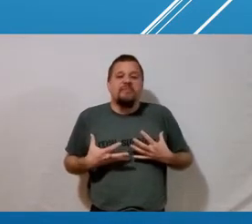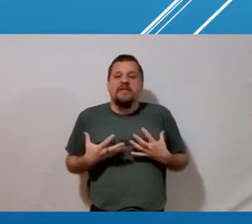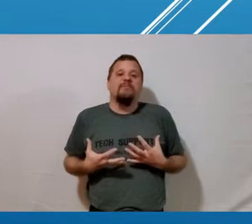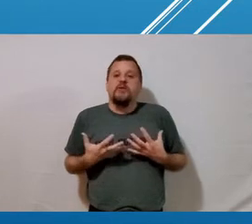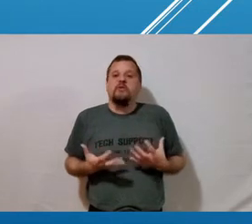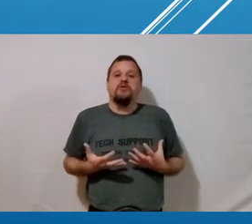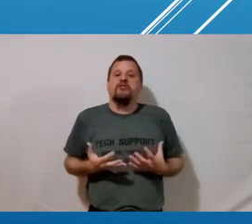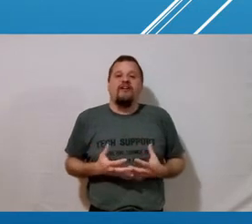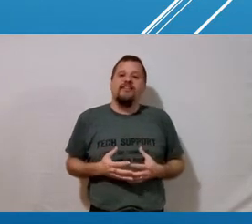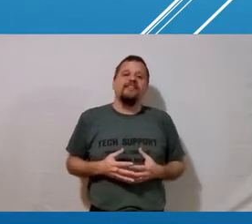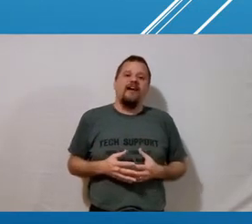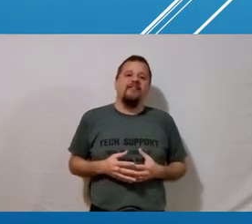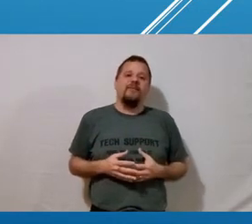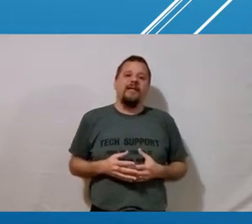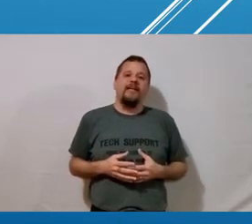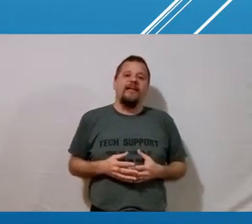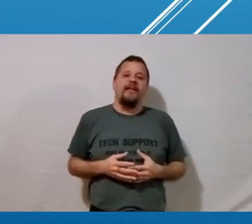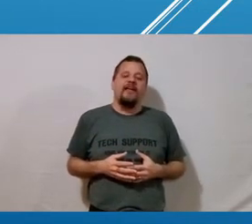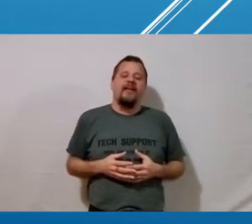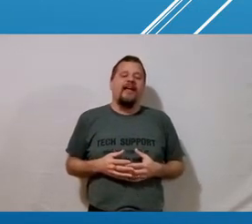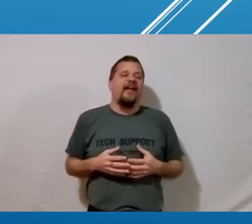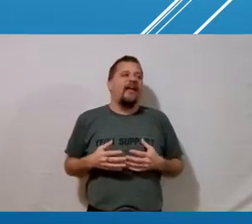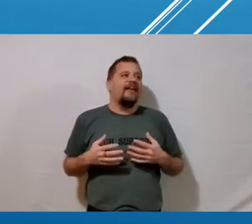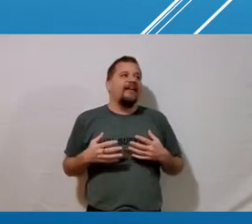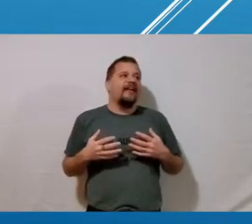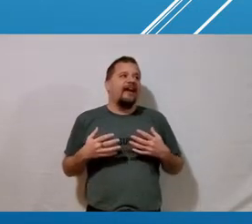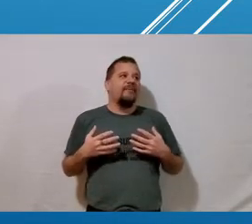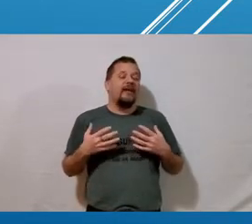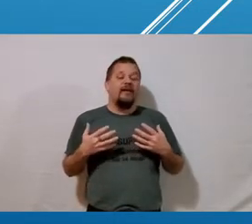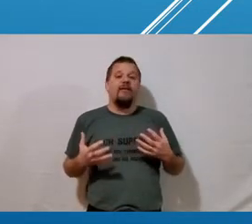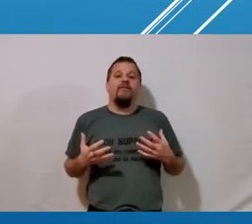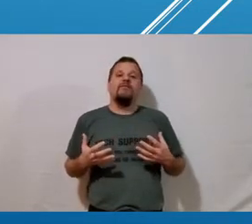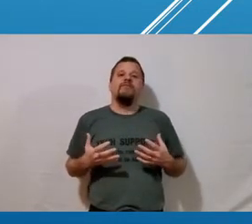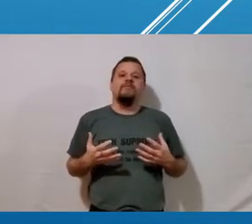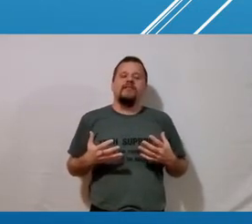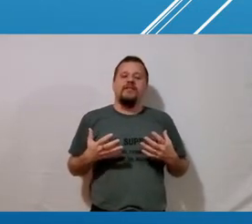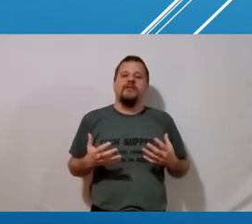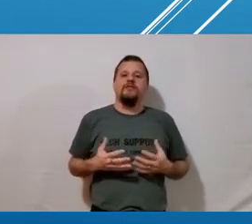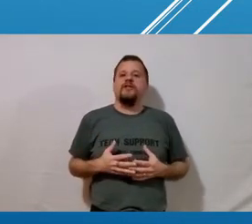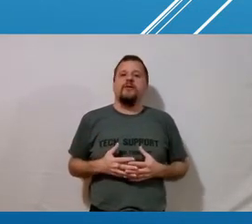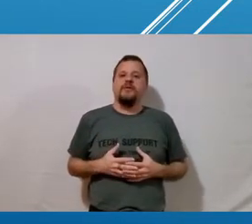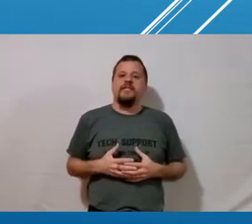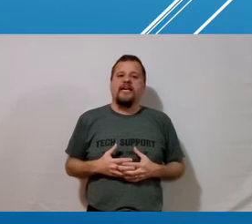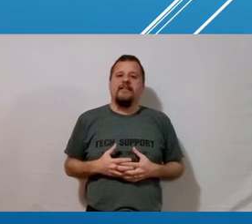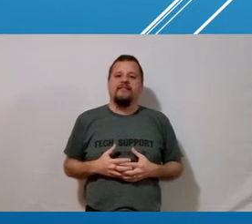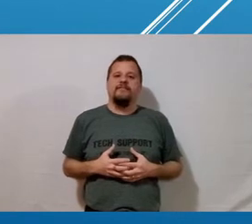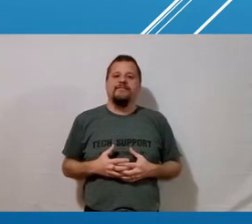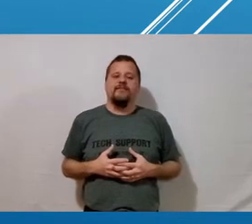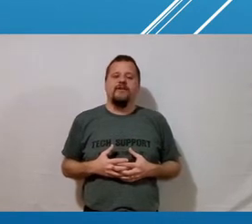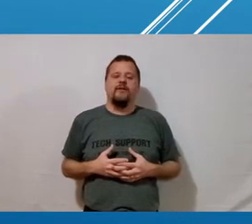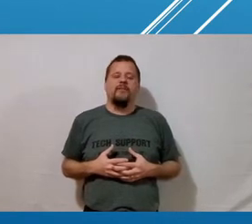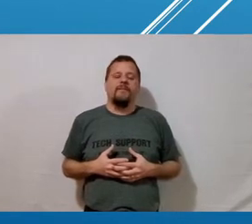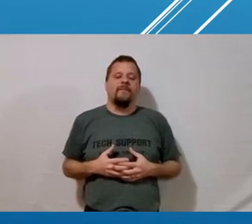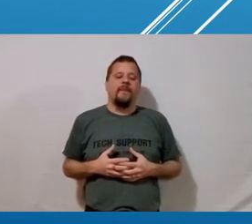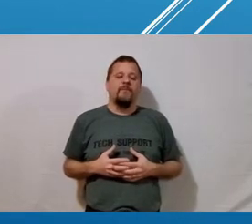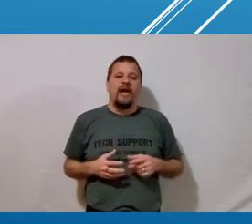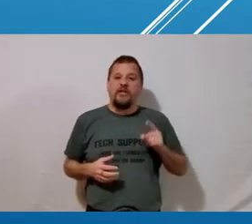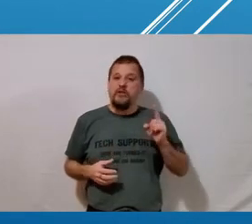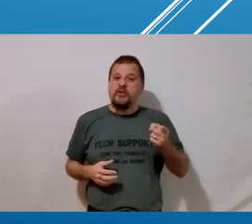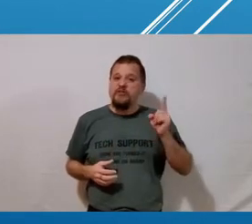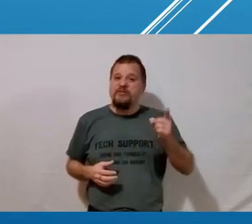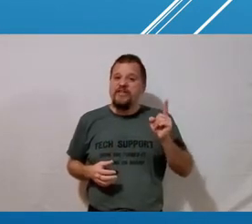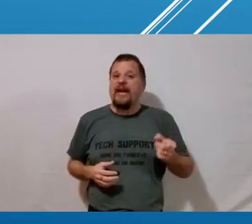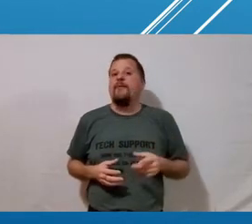emotions just build up so strong inside of me and i'm like oh there's those trigger words again you know